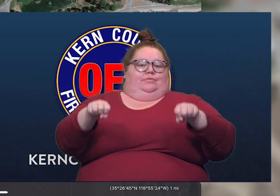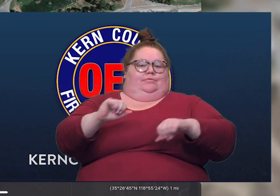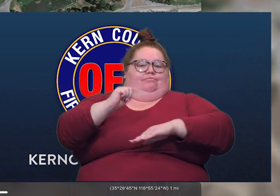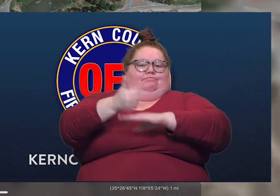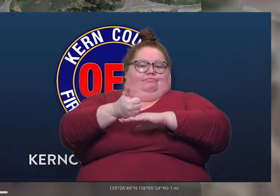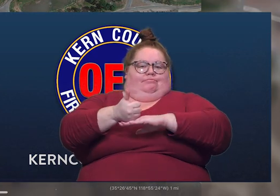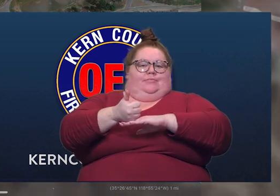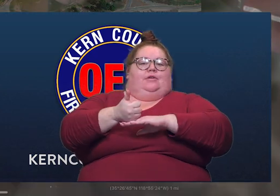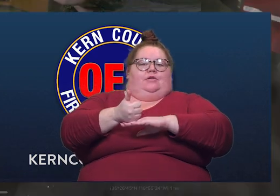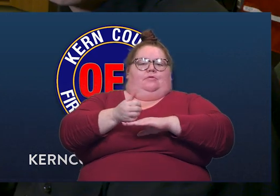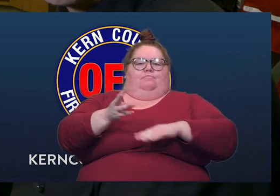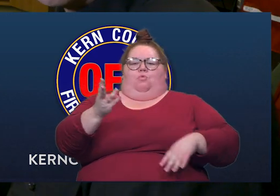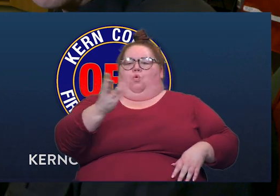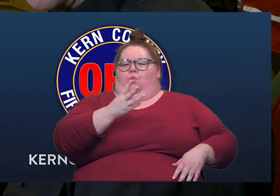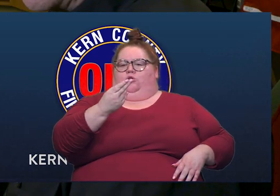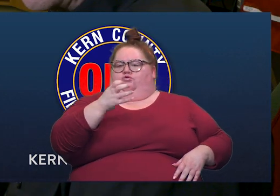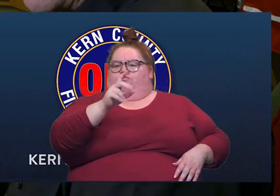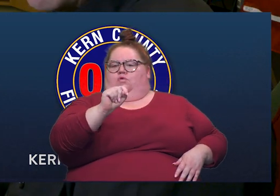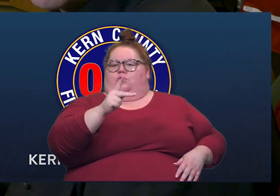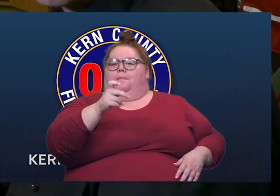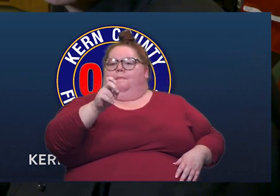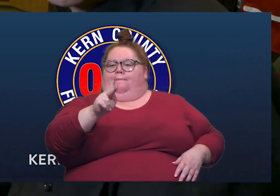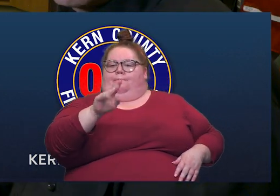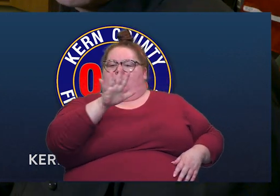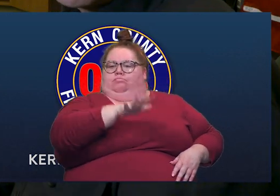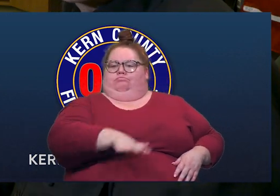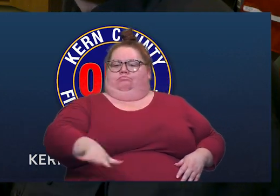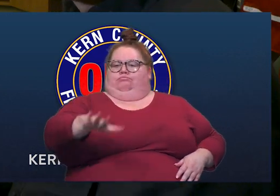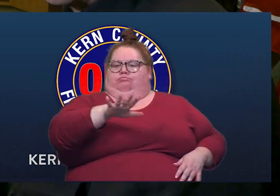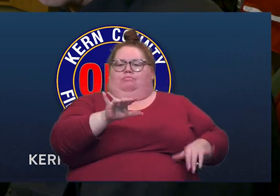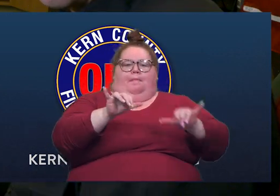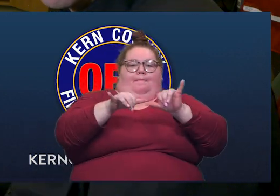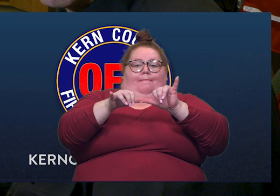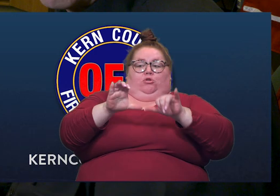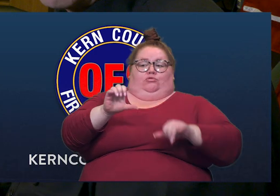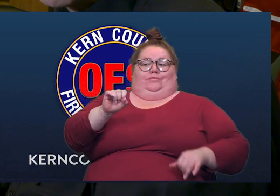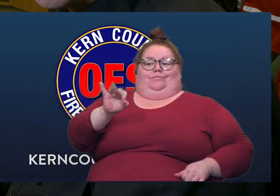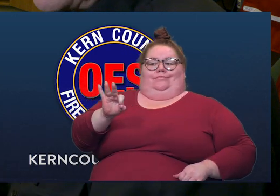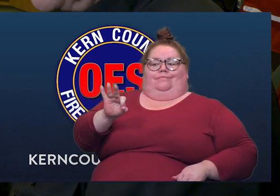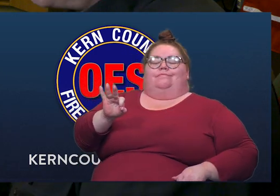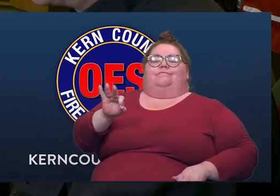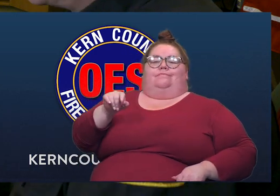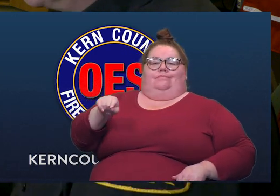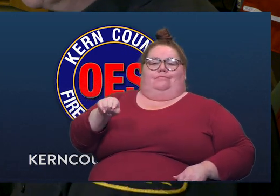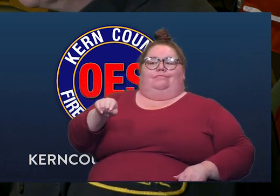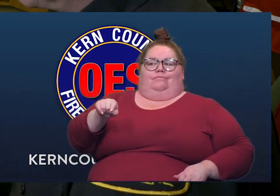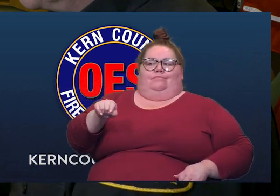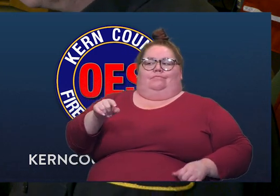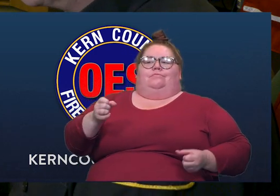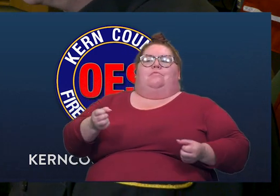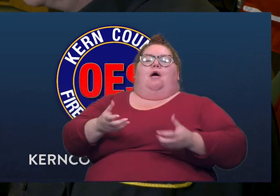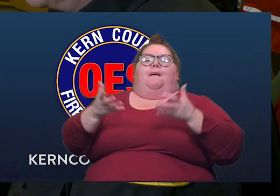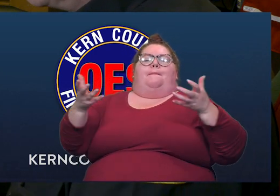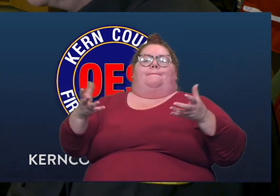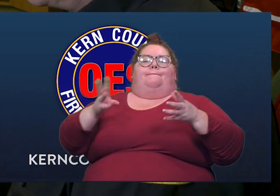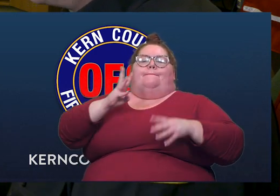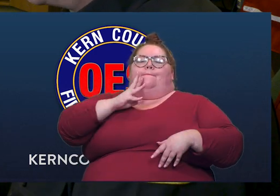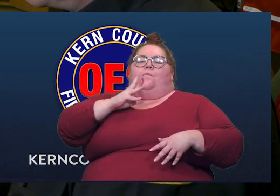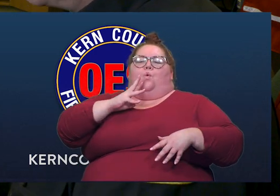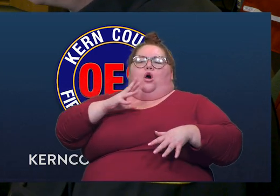on the west side of Hart Park. And that measures the CFS or cubic feet per second that is flowing